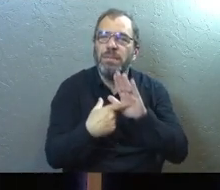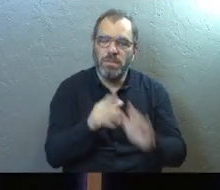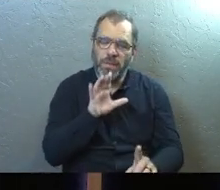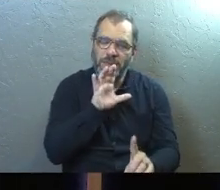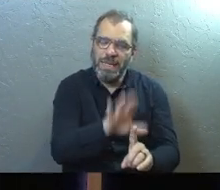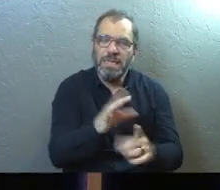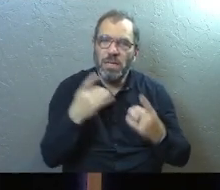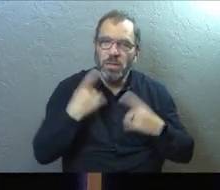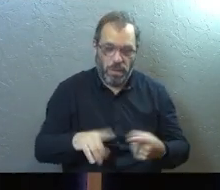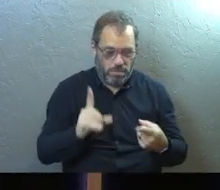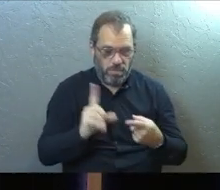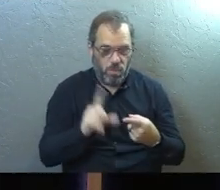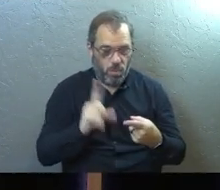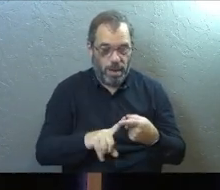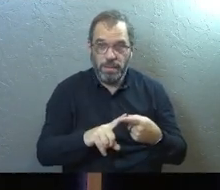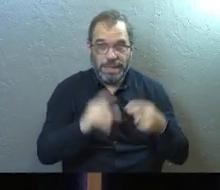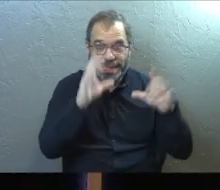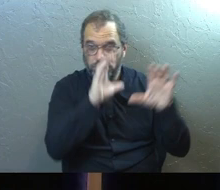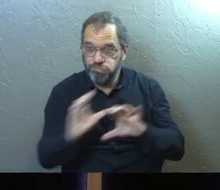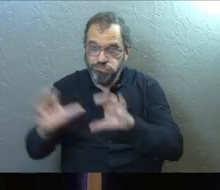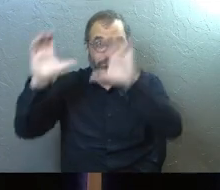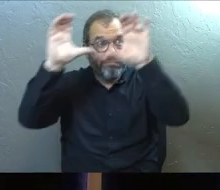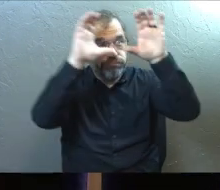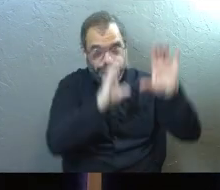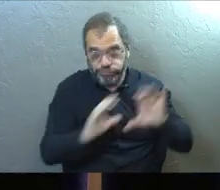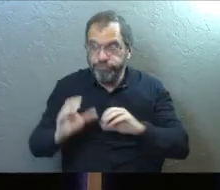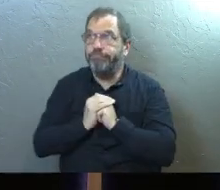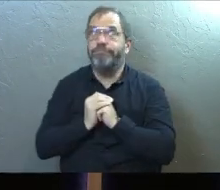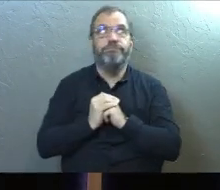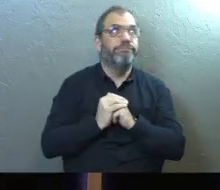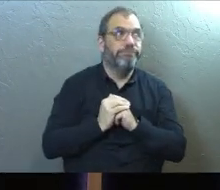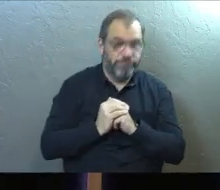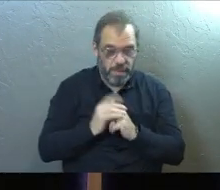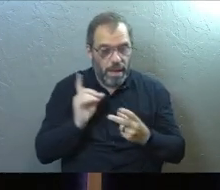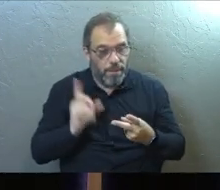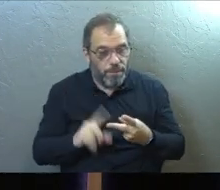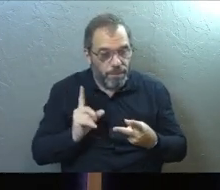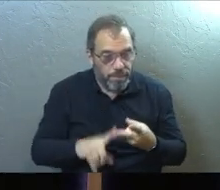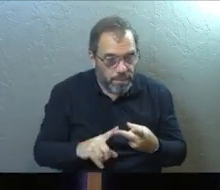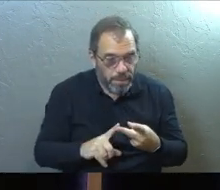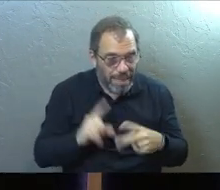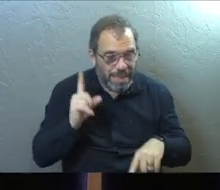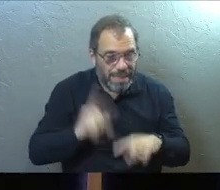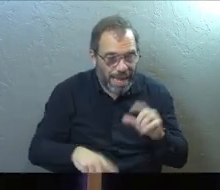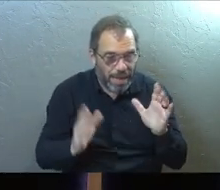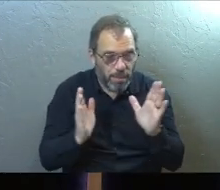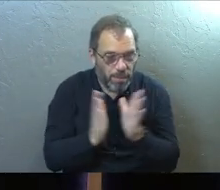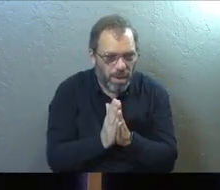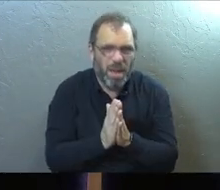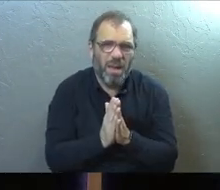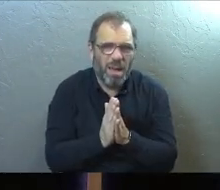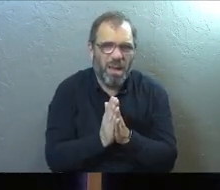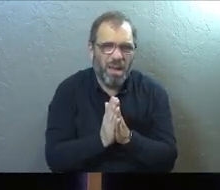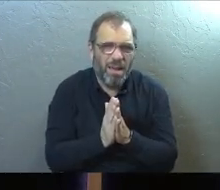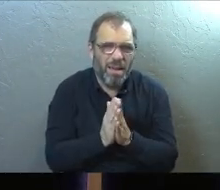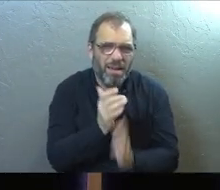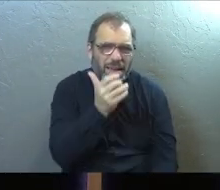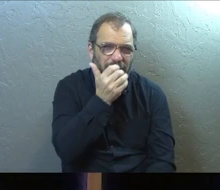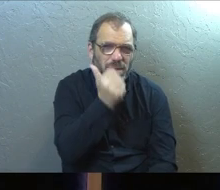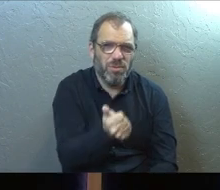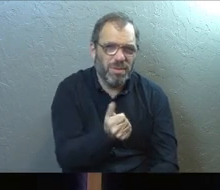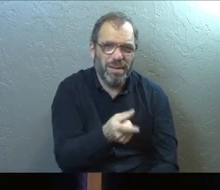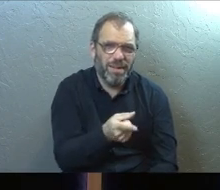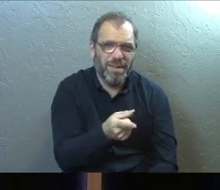his particular depression? First, he can't sleep at all. The next thing is he says he can't pray, which is really, really interesting.